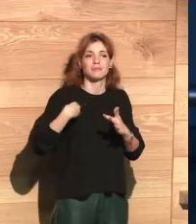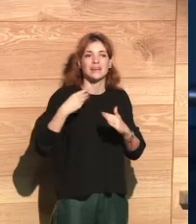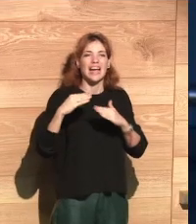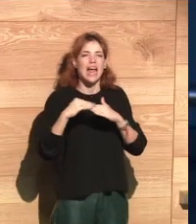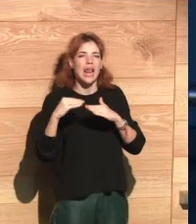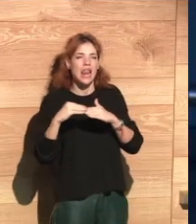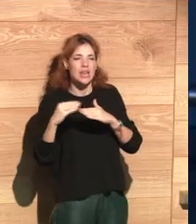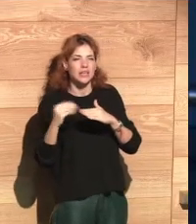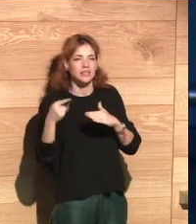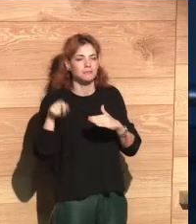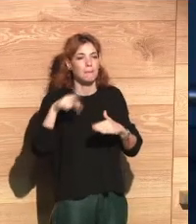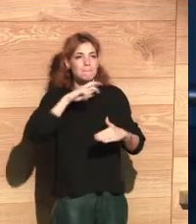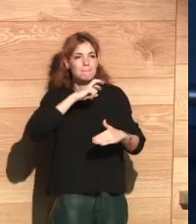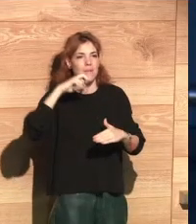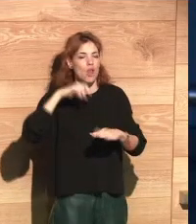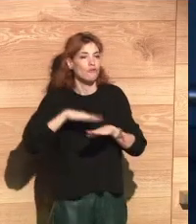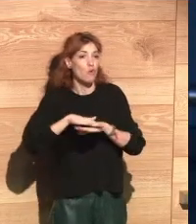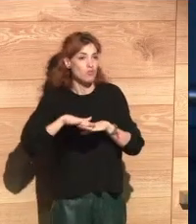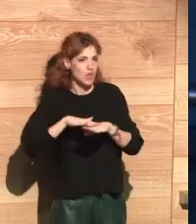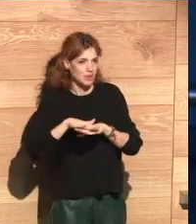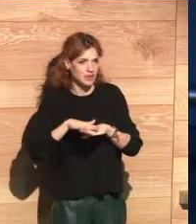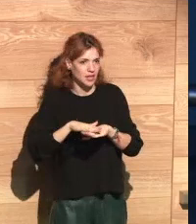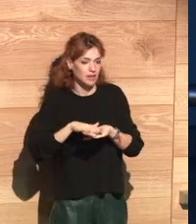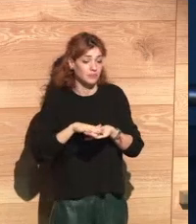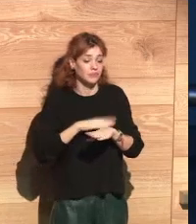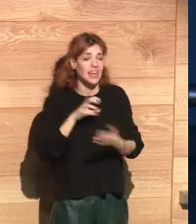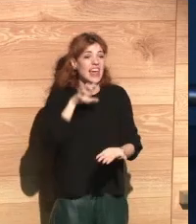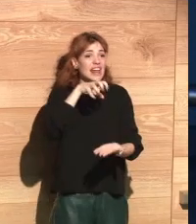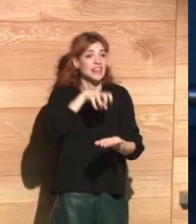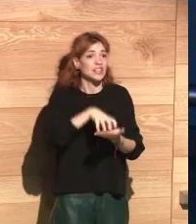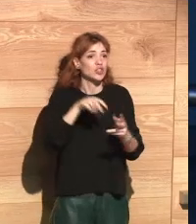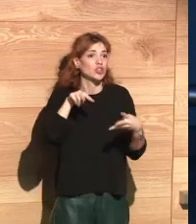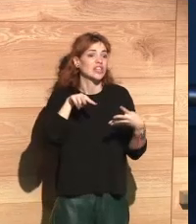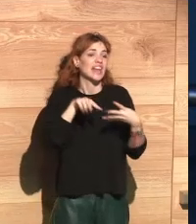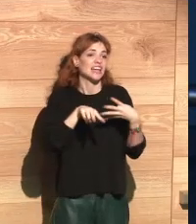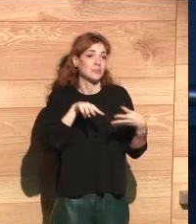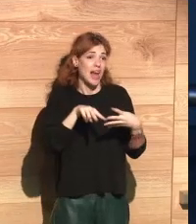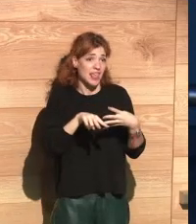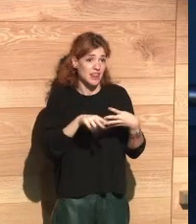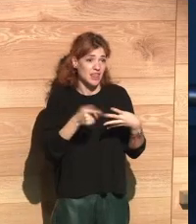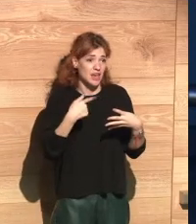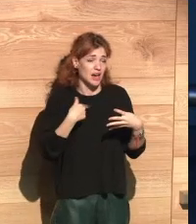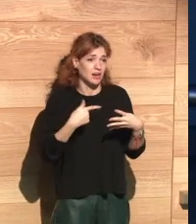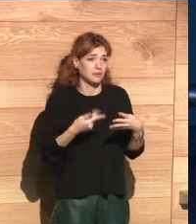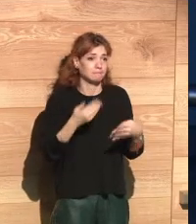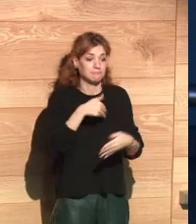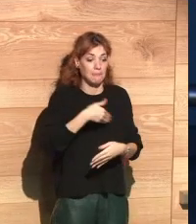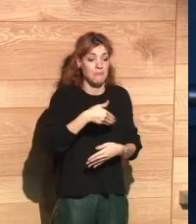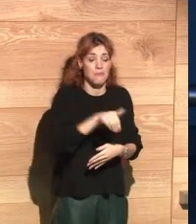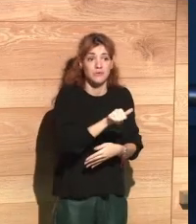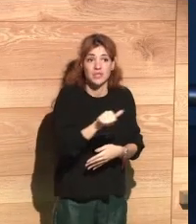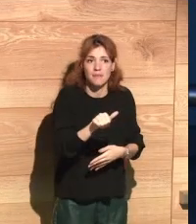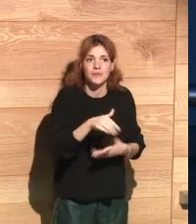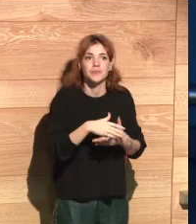safety of the data for our customers because these are part of our key values. The new transparency center that we have